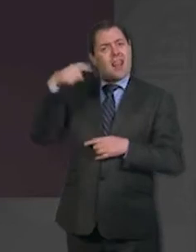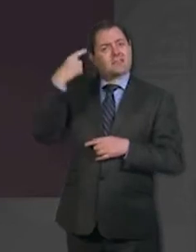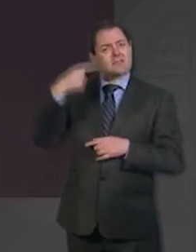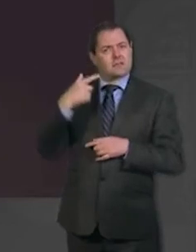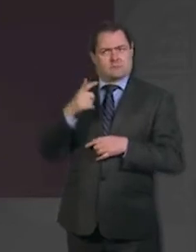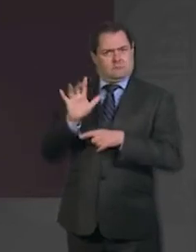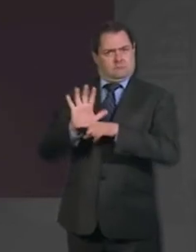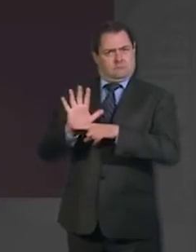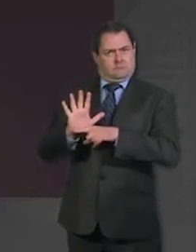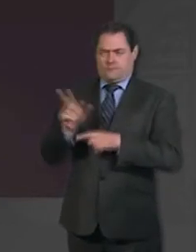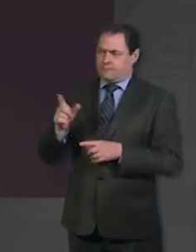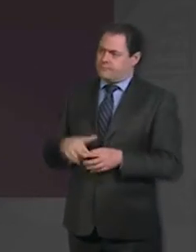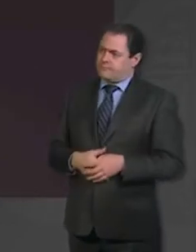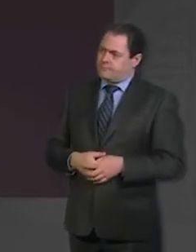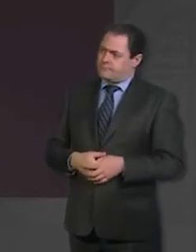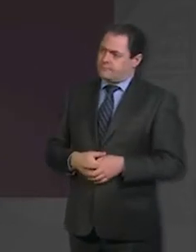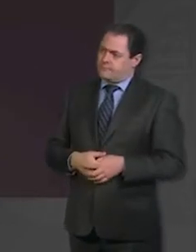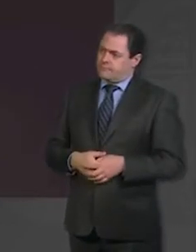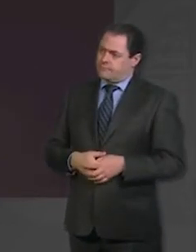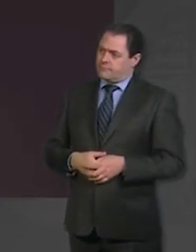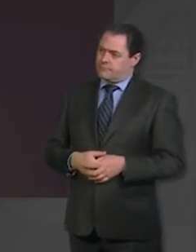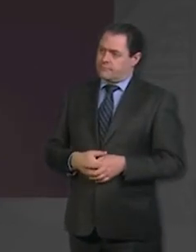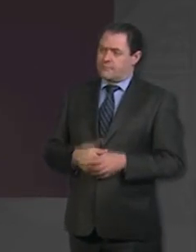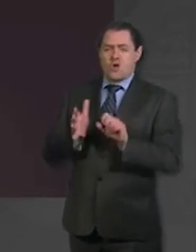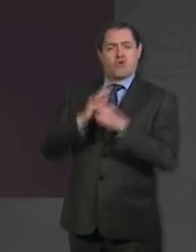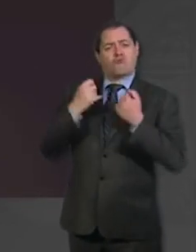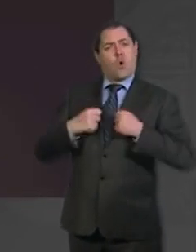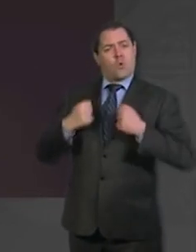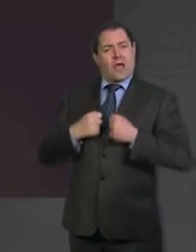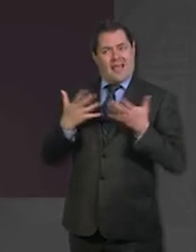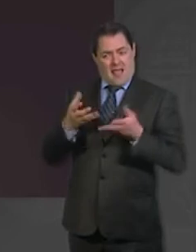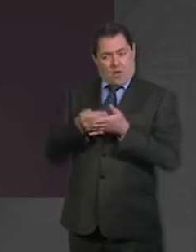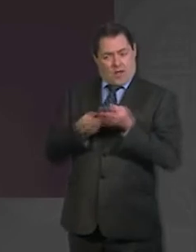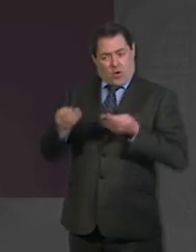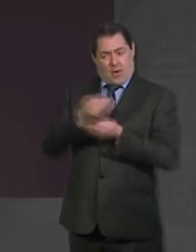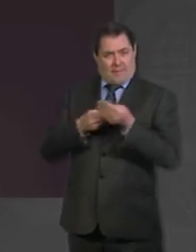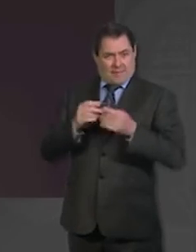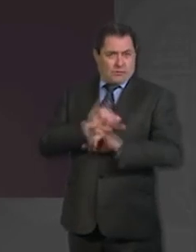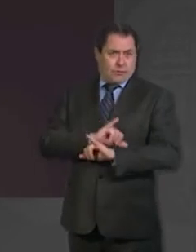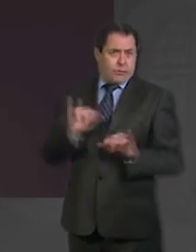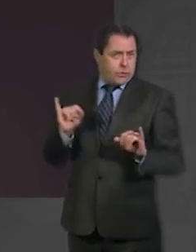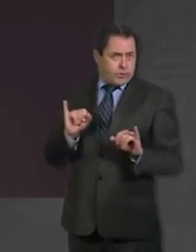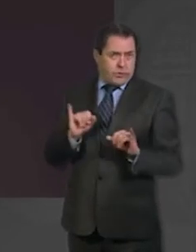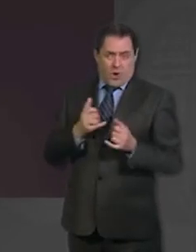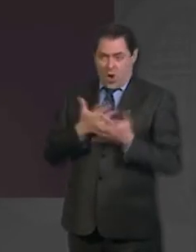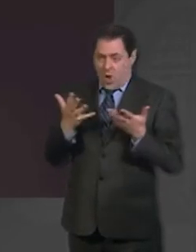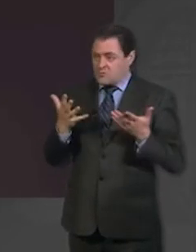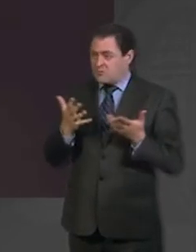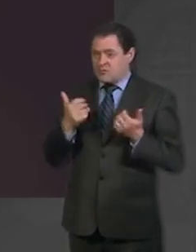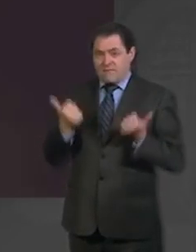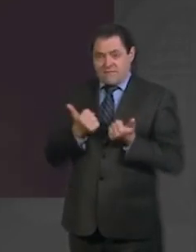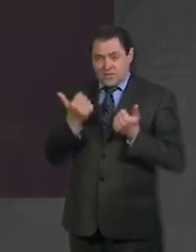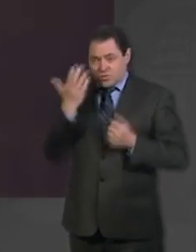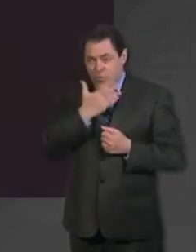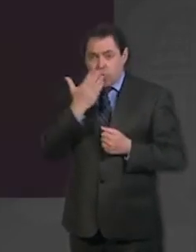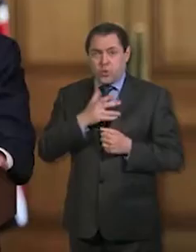With the coronavirus sending us into a deep recession that's likely to hurt the prospects of many school leavers and young people, what is the government planning to do to